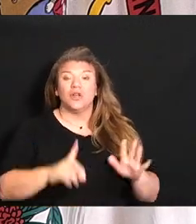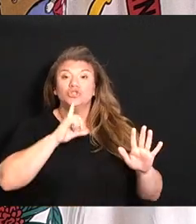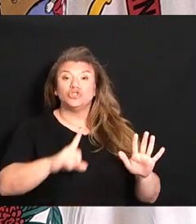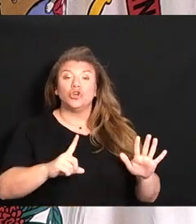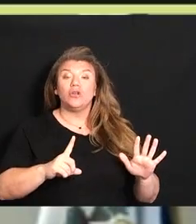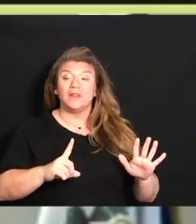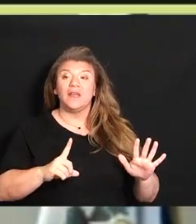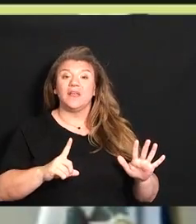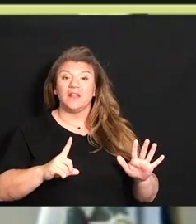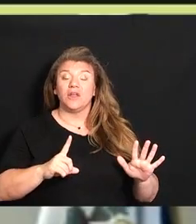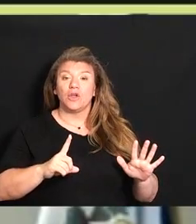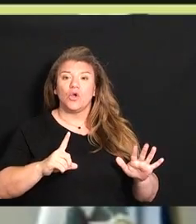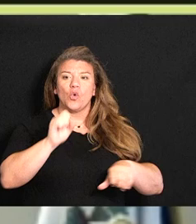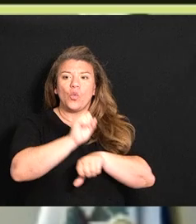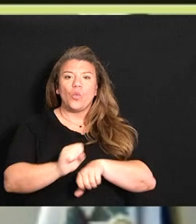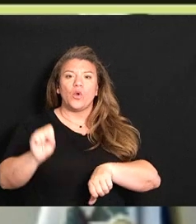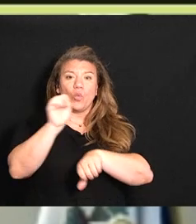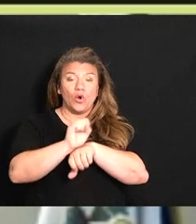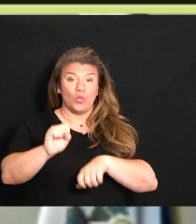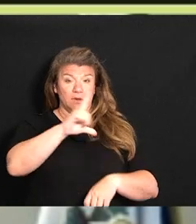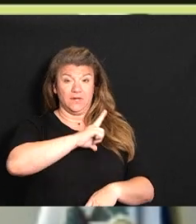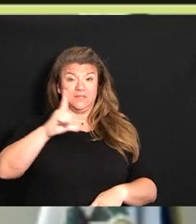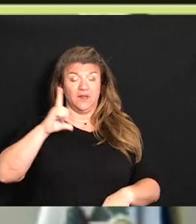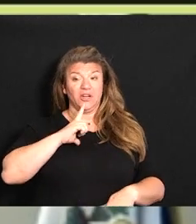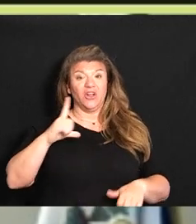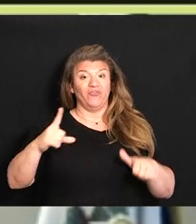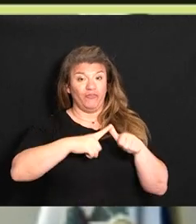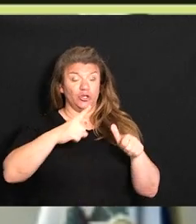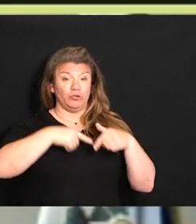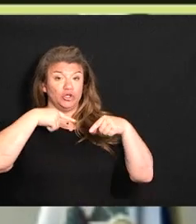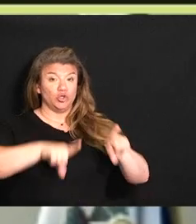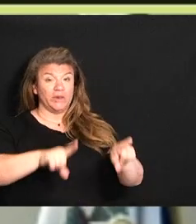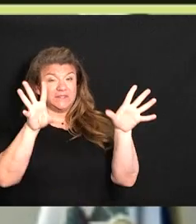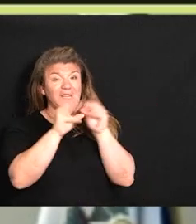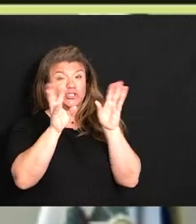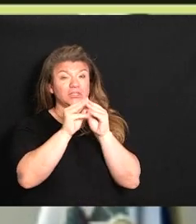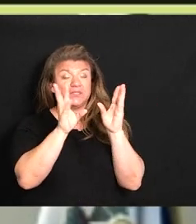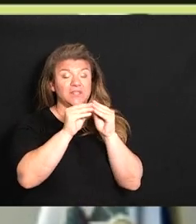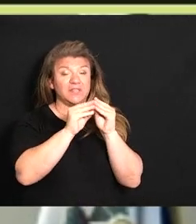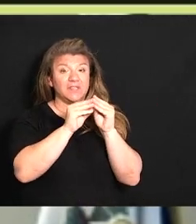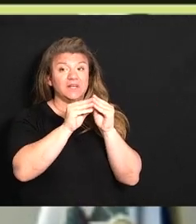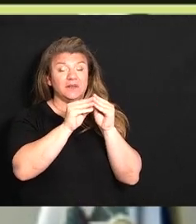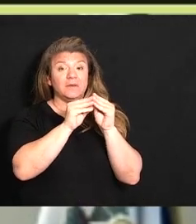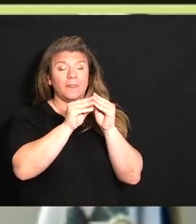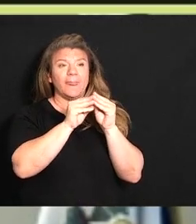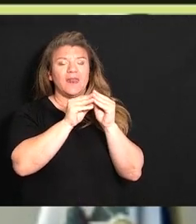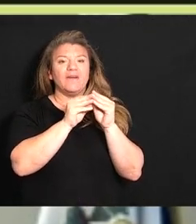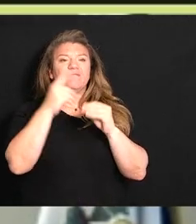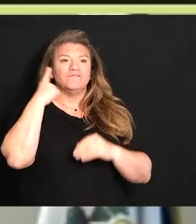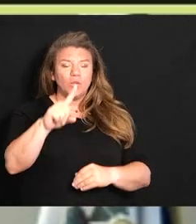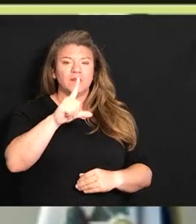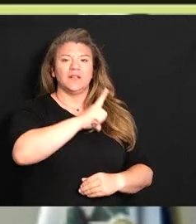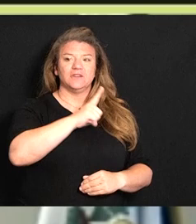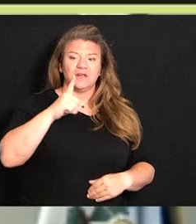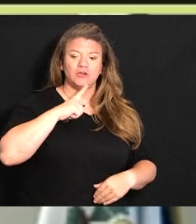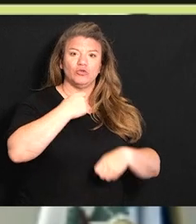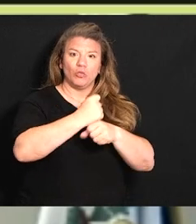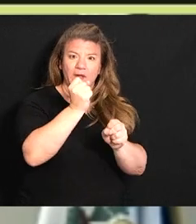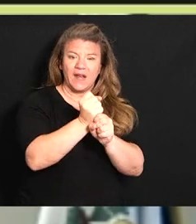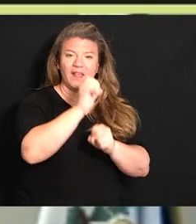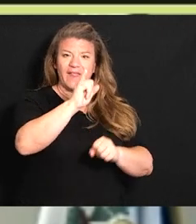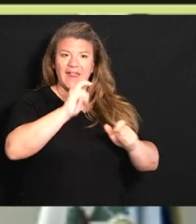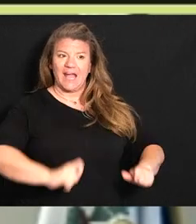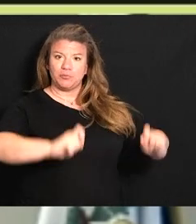was we were working with the legislature first of all during the session on the legislation to create a dashboard